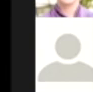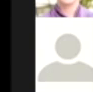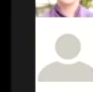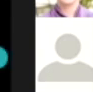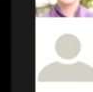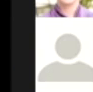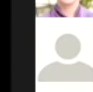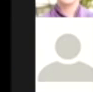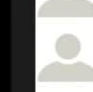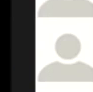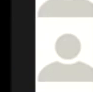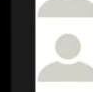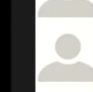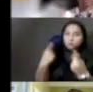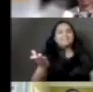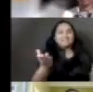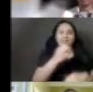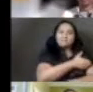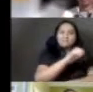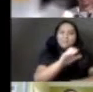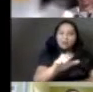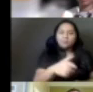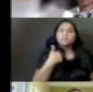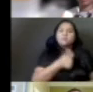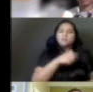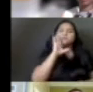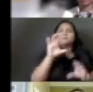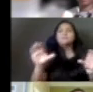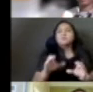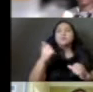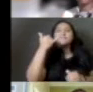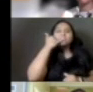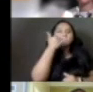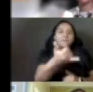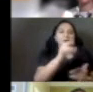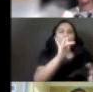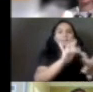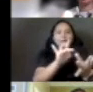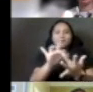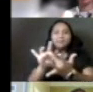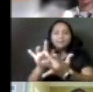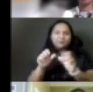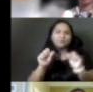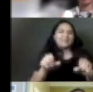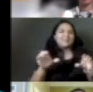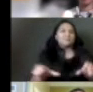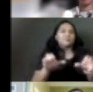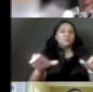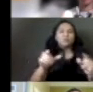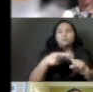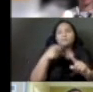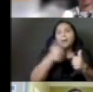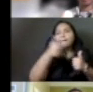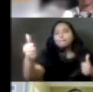going to be doing phone banking, which you can do remotely, even though we have locations in these areas here. That's listed on the slide.